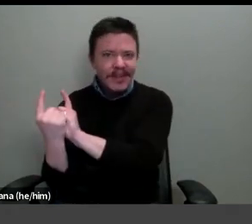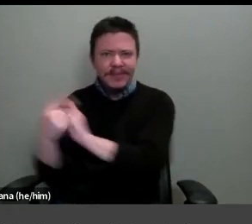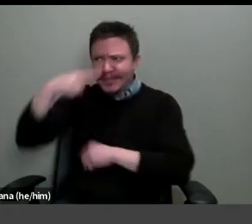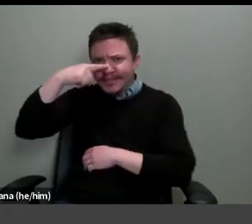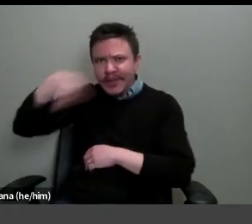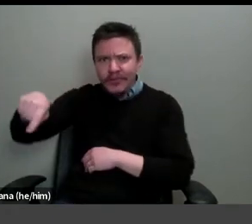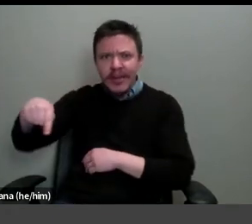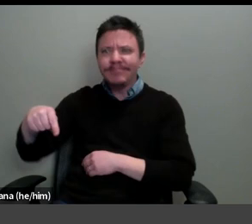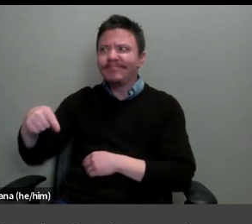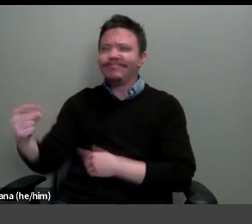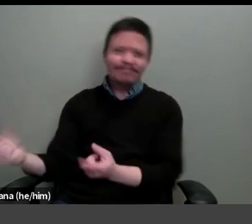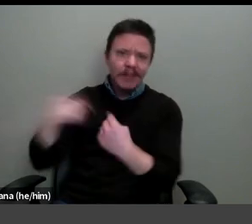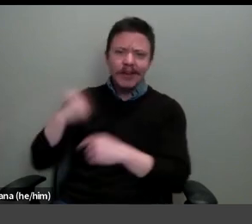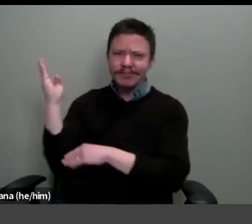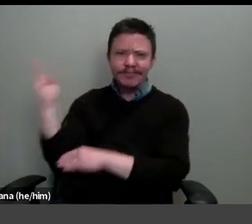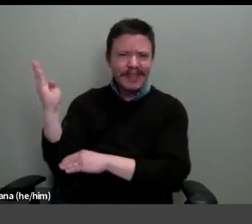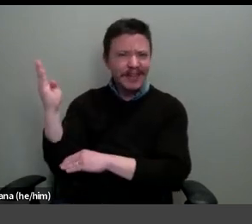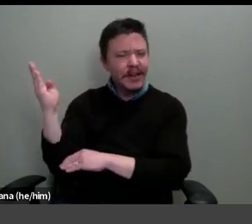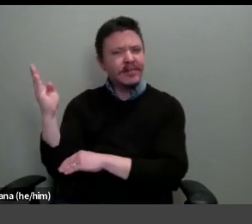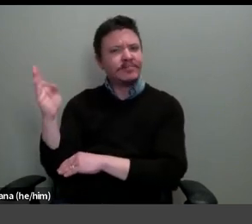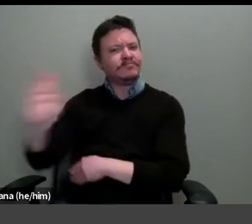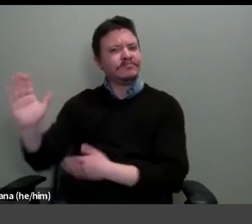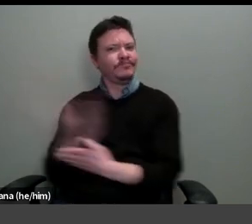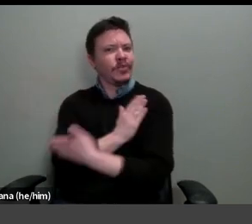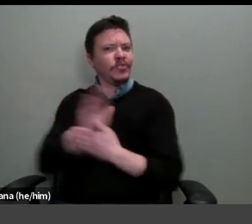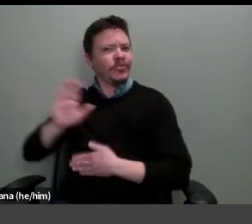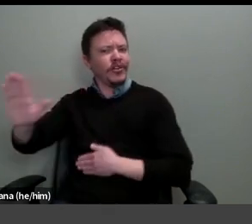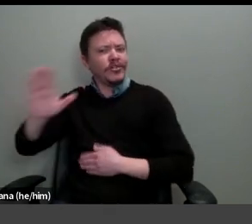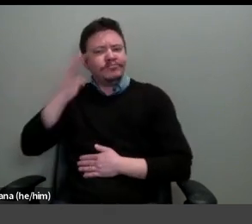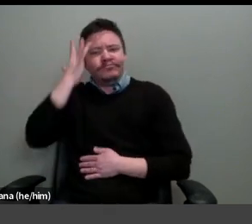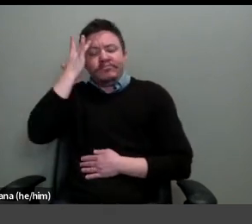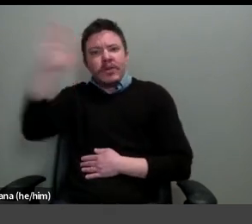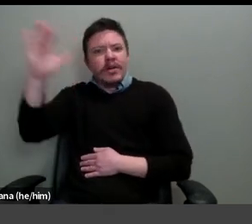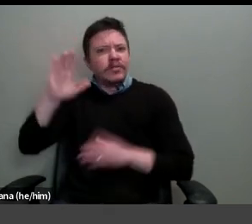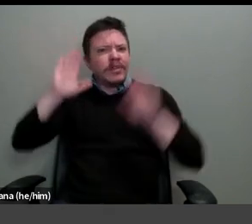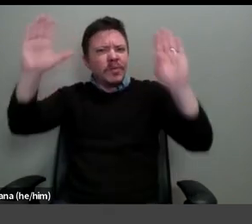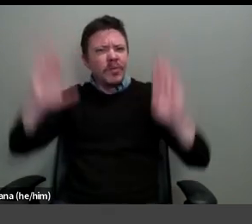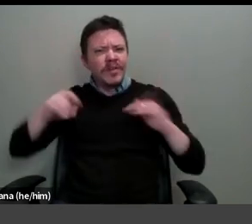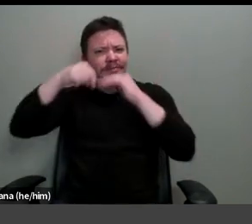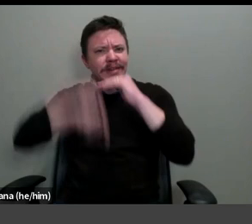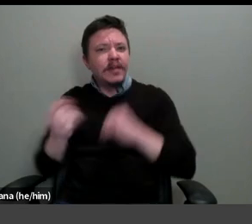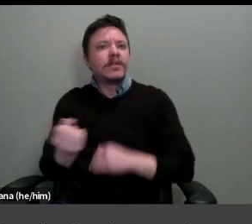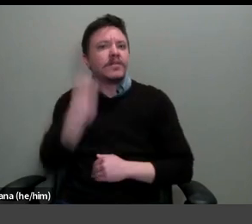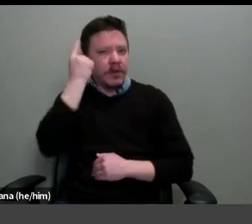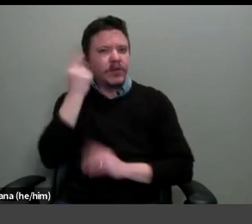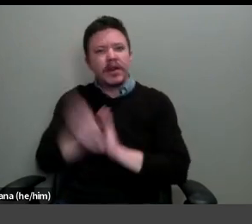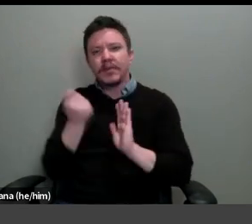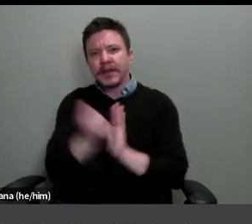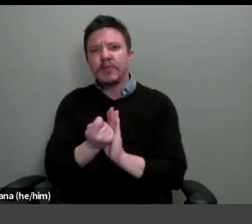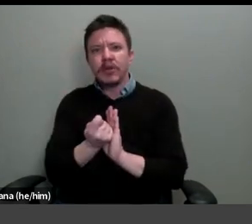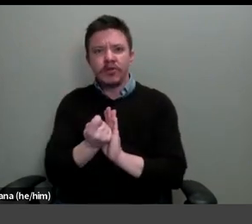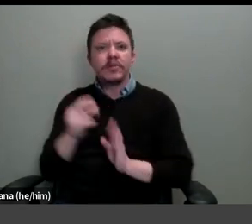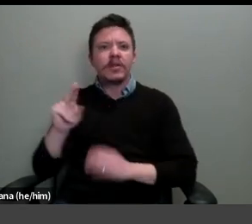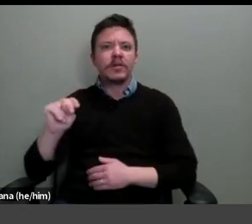to give a talk today to share her knowledge and her wonderful depth of understanding of the period about